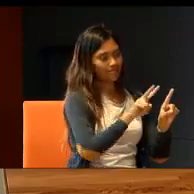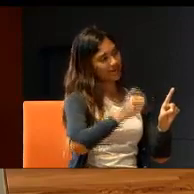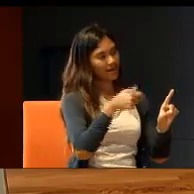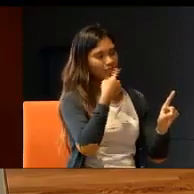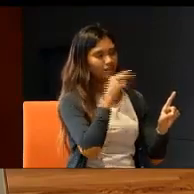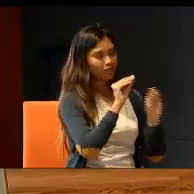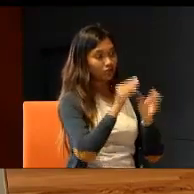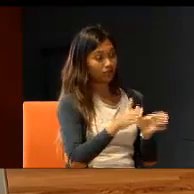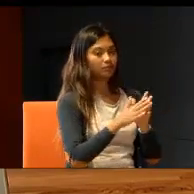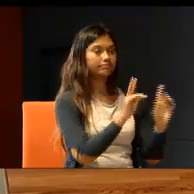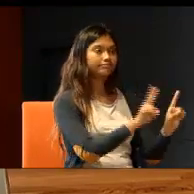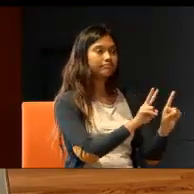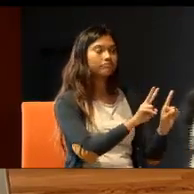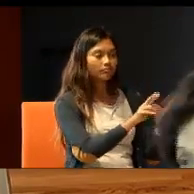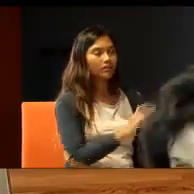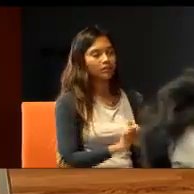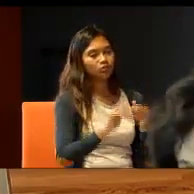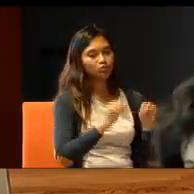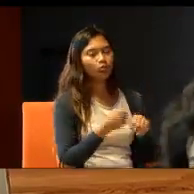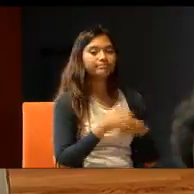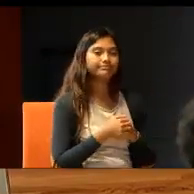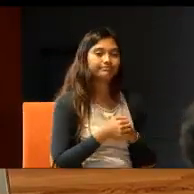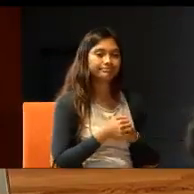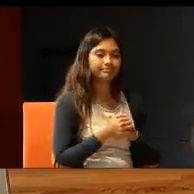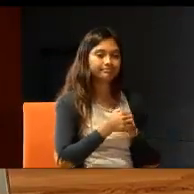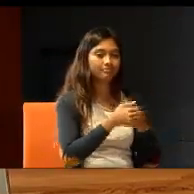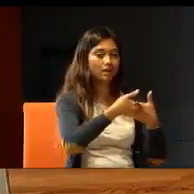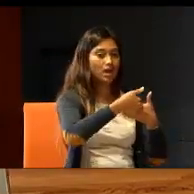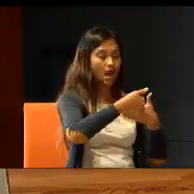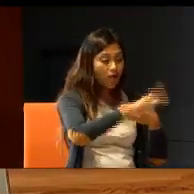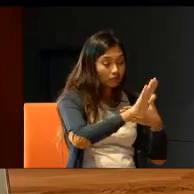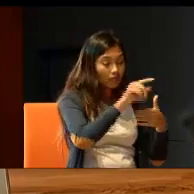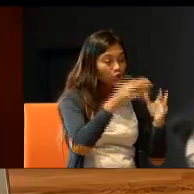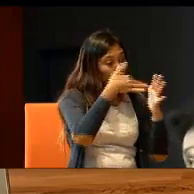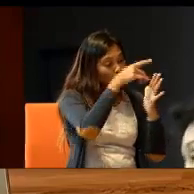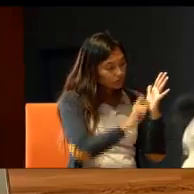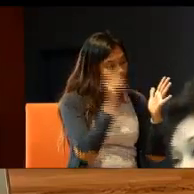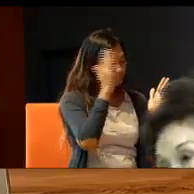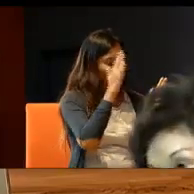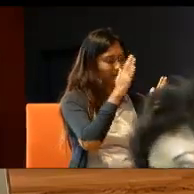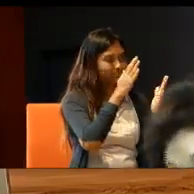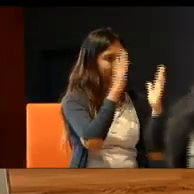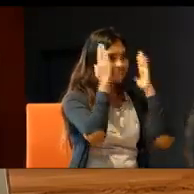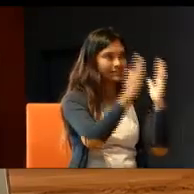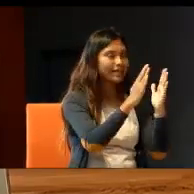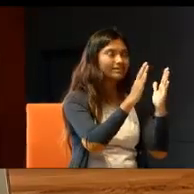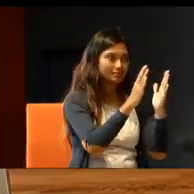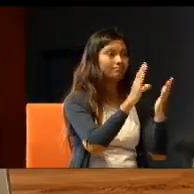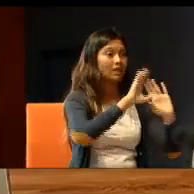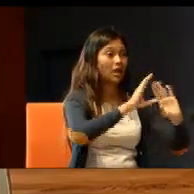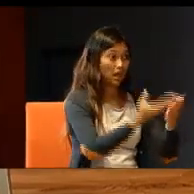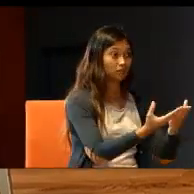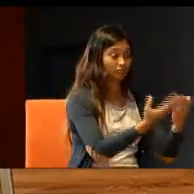the students would attend, the normal lessons in class. And after lessons, they would adjourn, to a special room. I